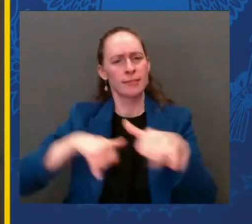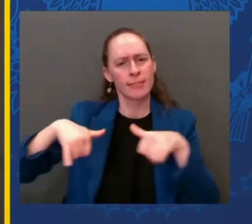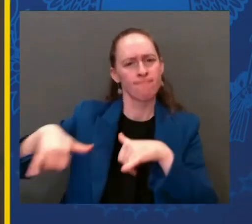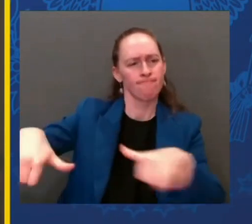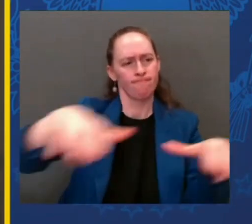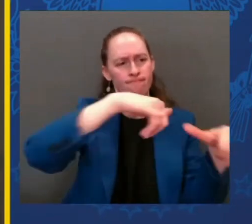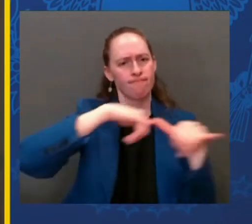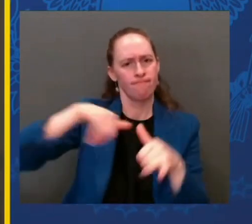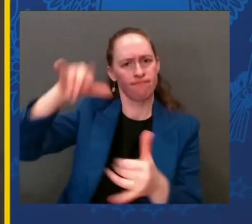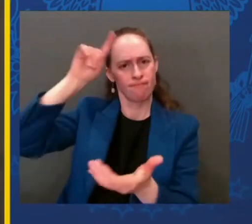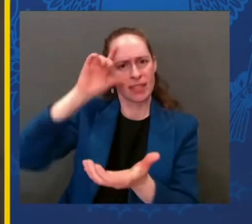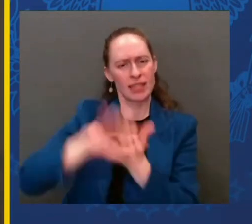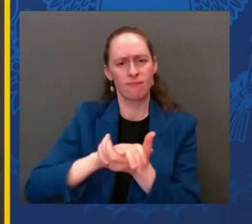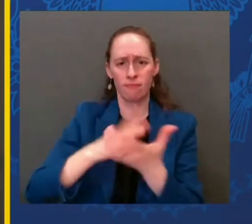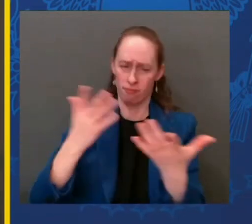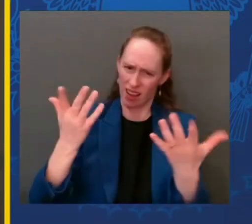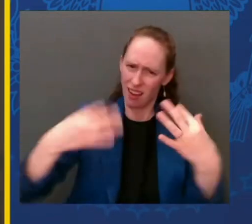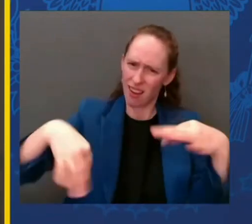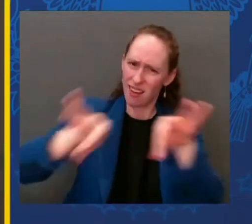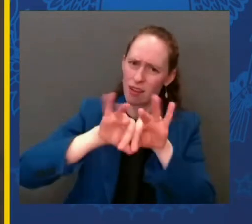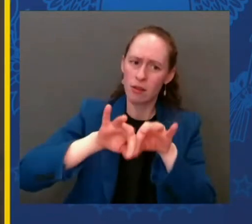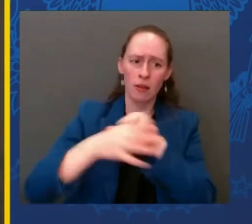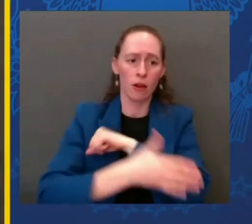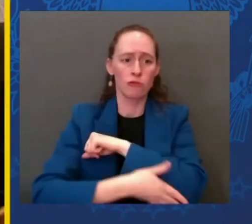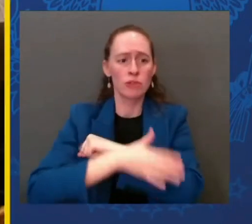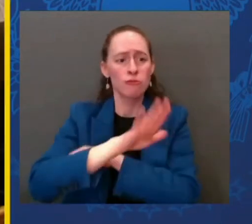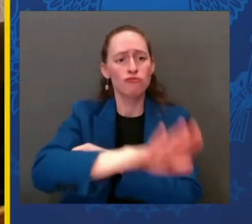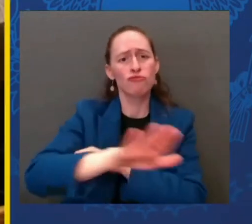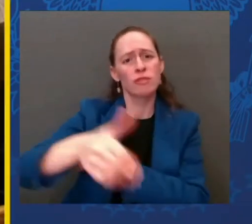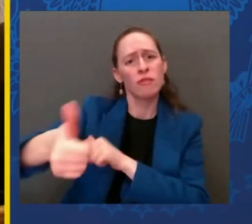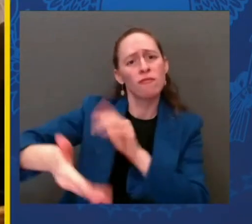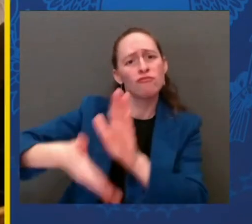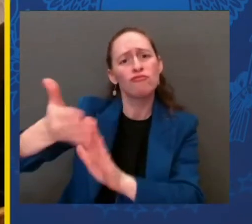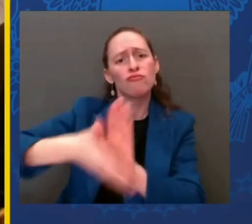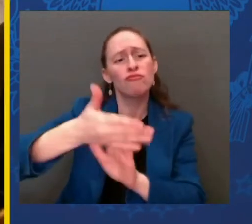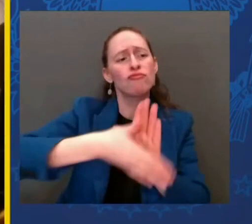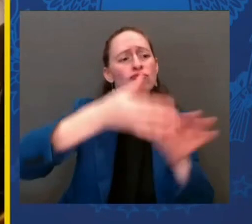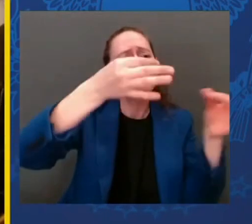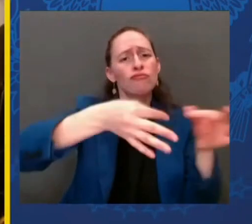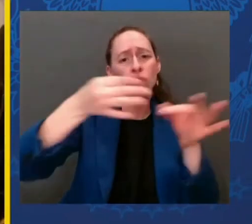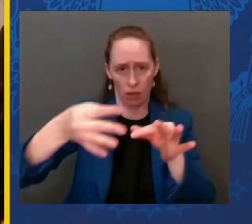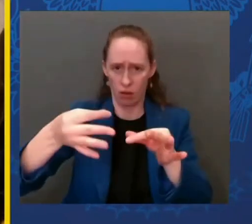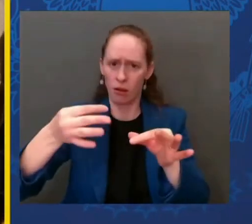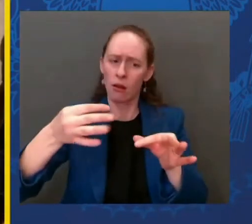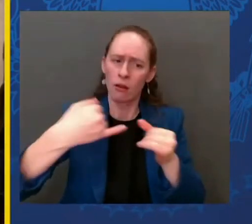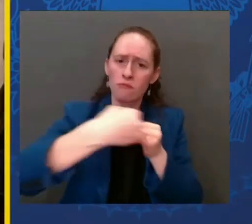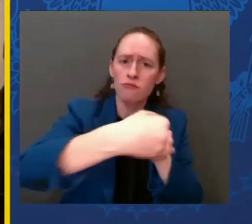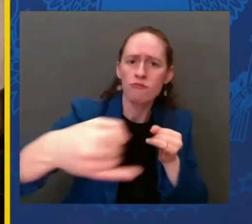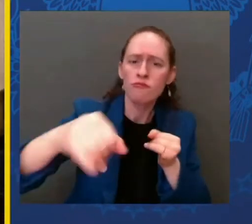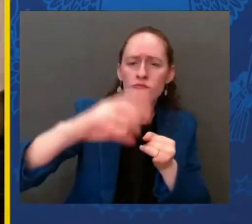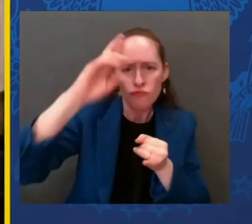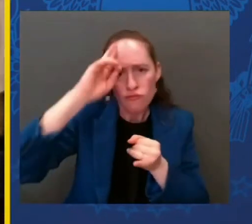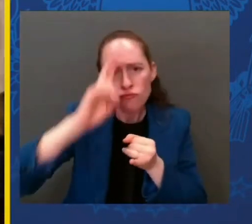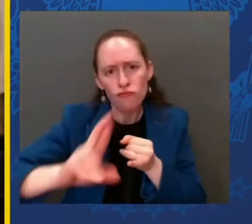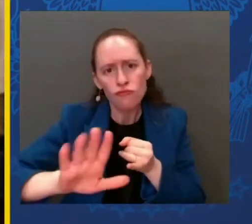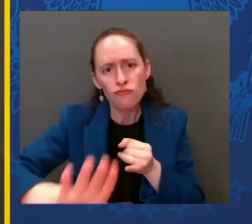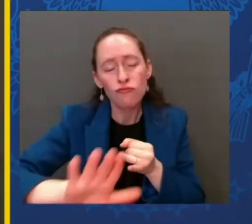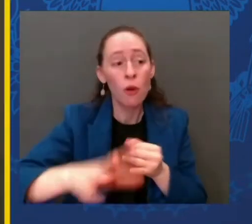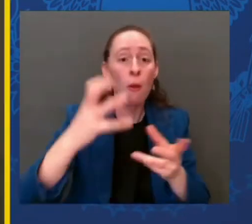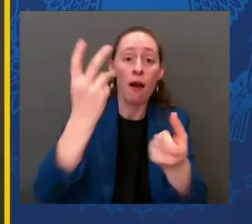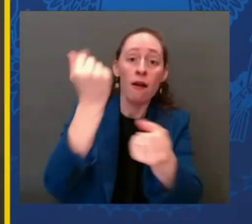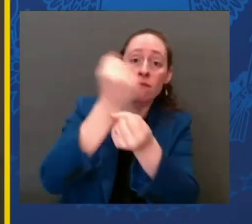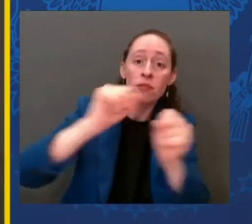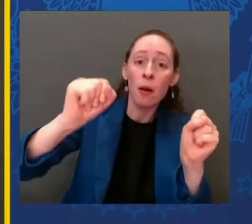listen in. People who live free from naked aggression. Will we stand up for democracy? One year